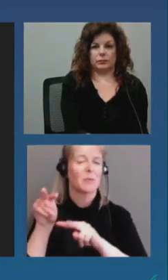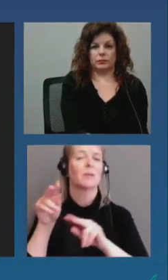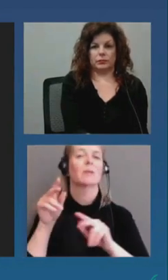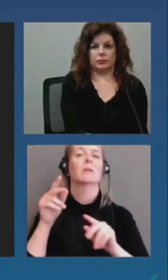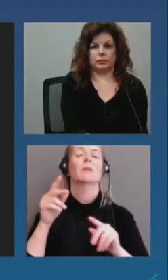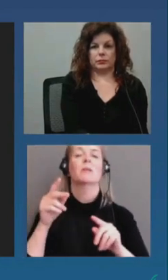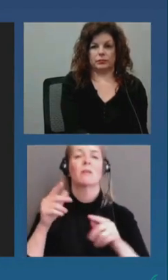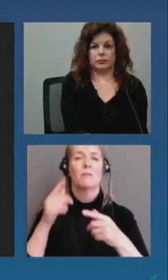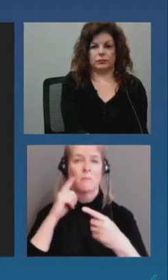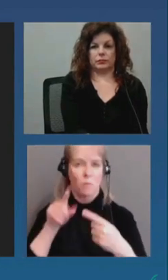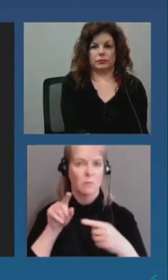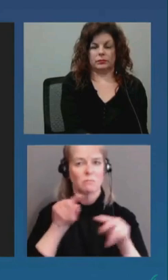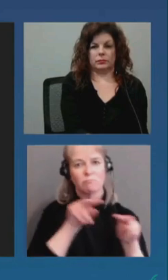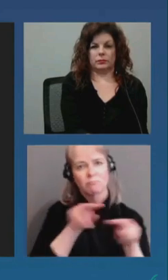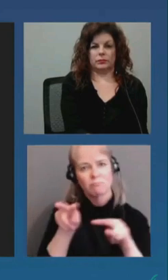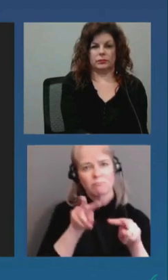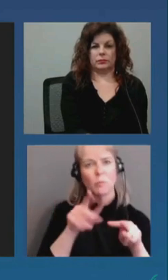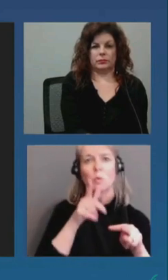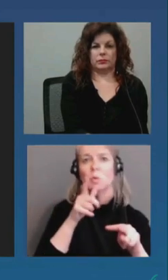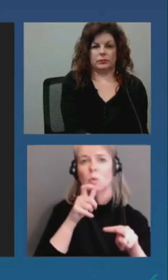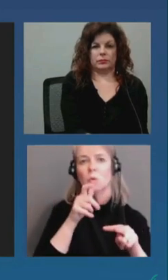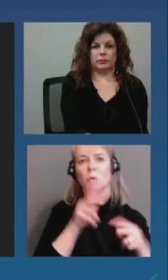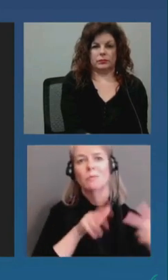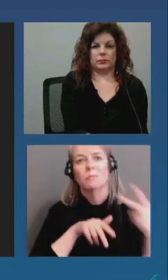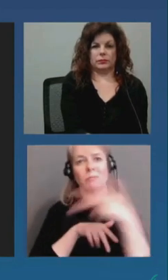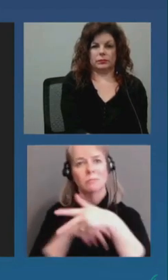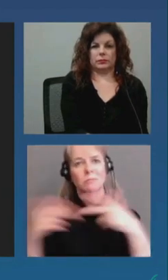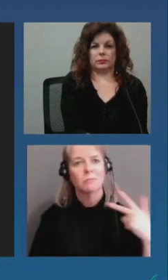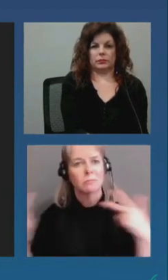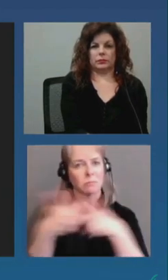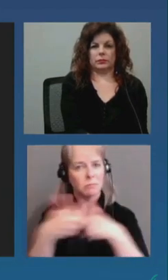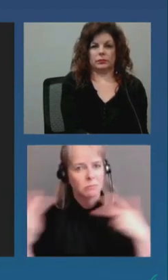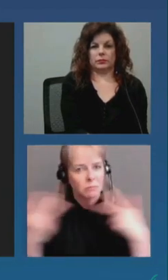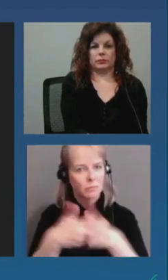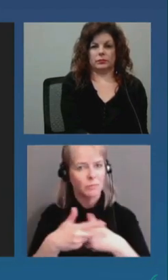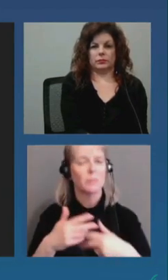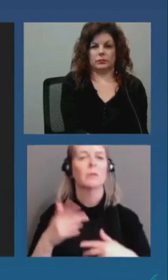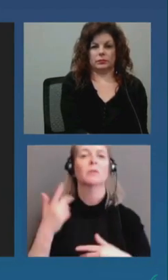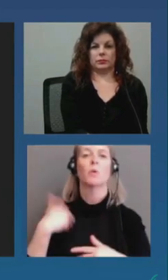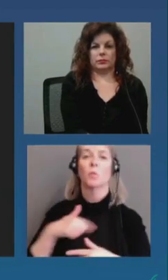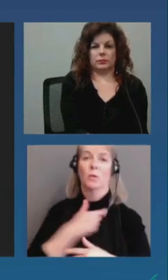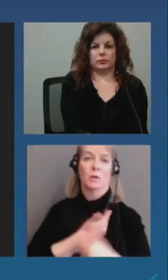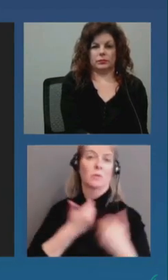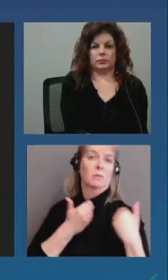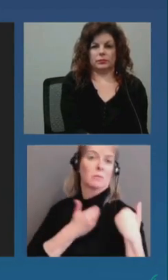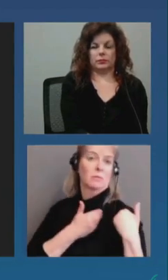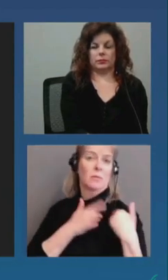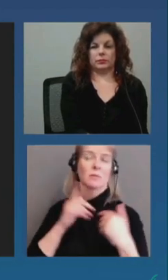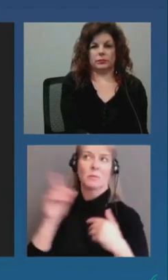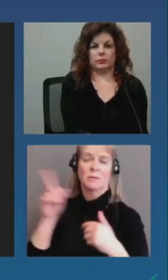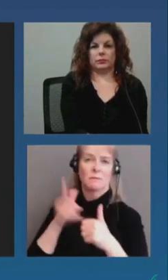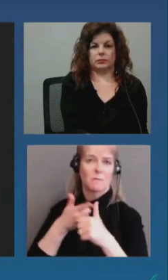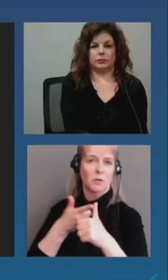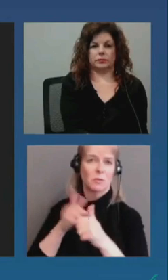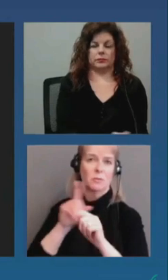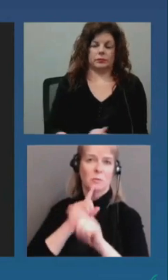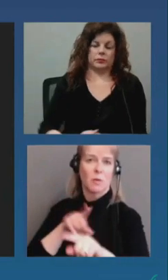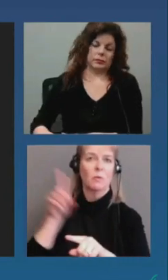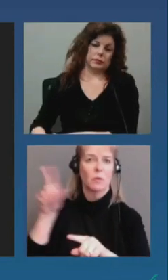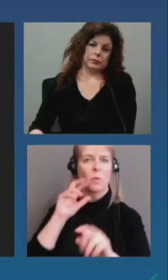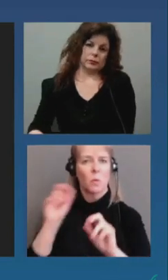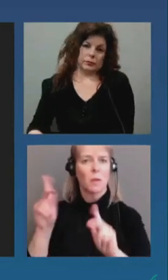the order. that starts with first and foremost understanding the intended health outcomes